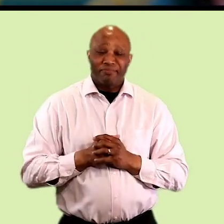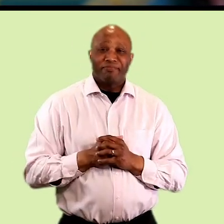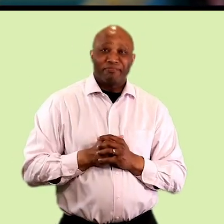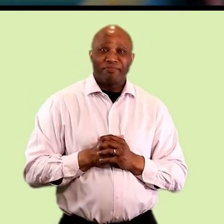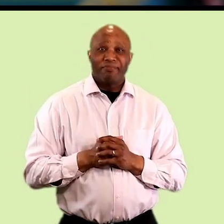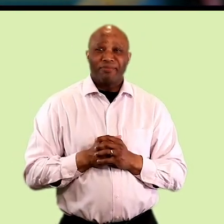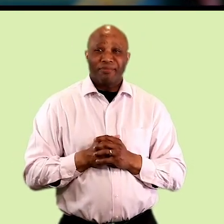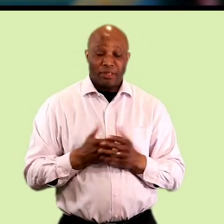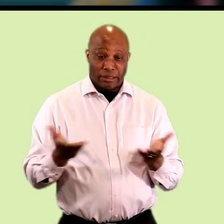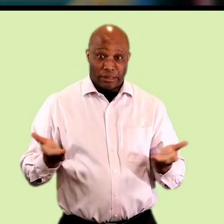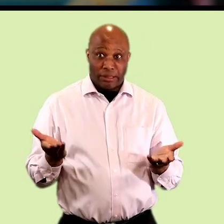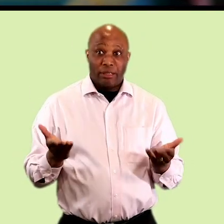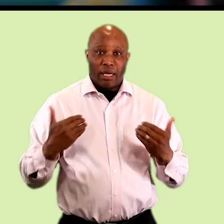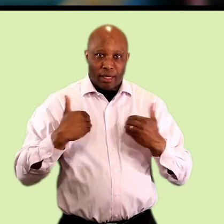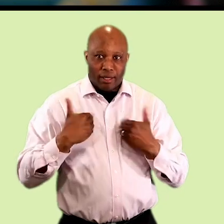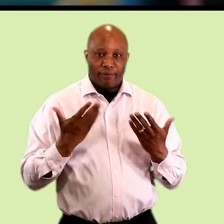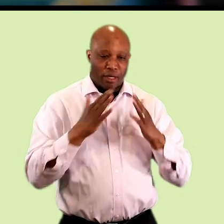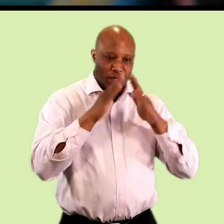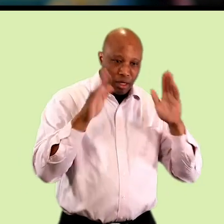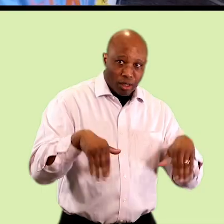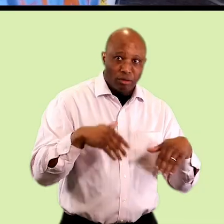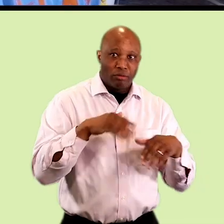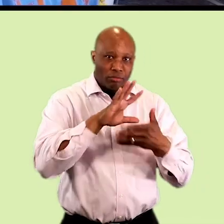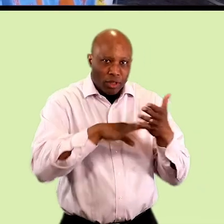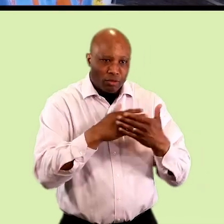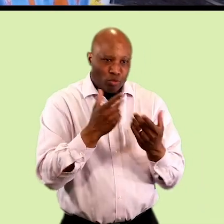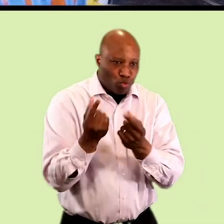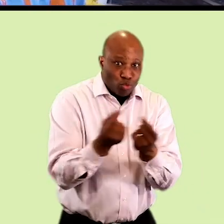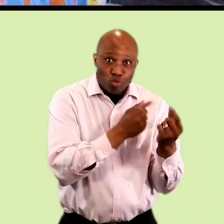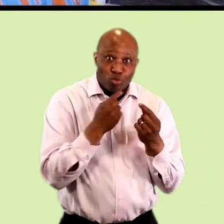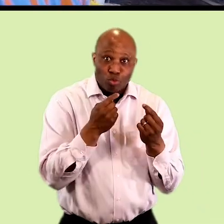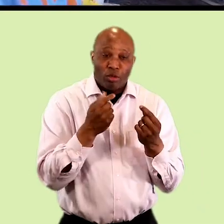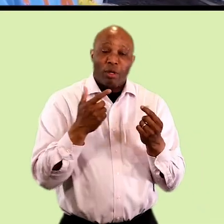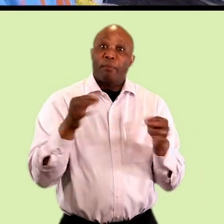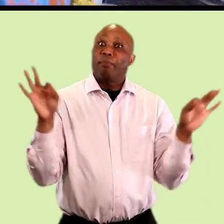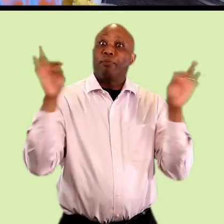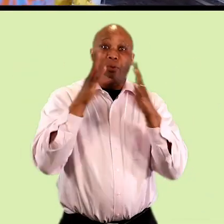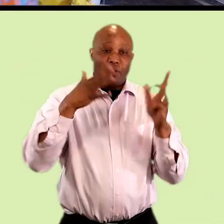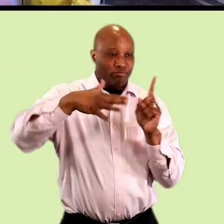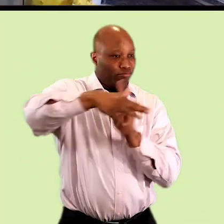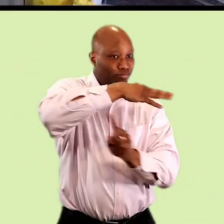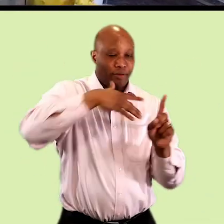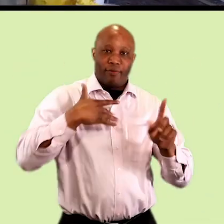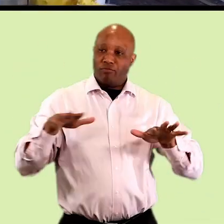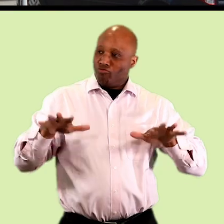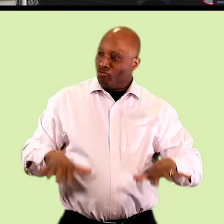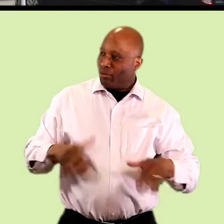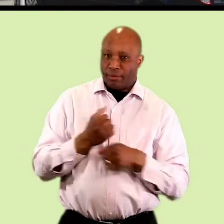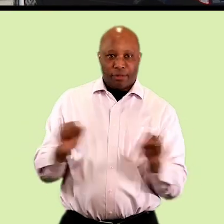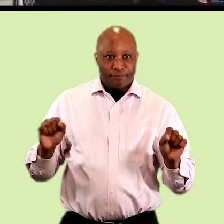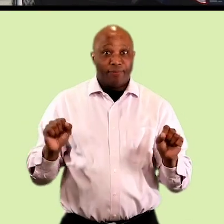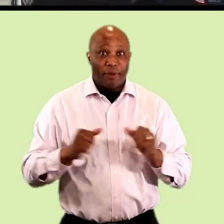residential program has really helped them to live safely in a home environment with other people and to navigate safely in the community.